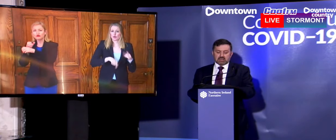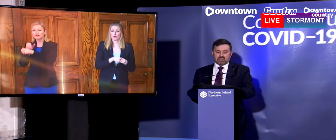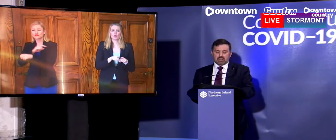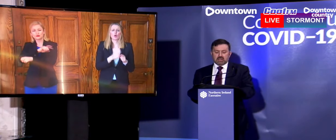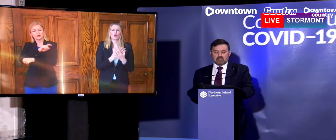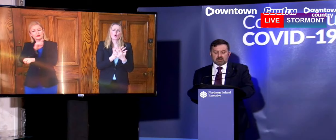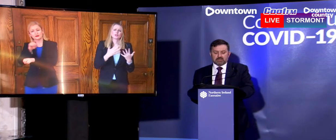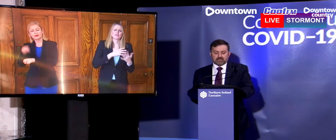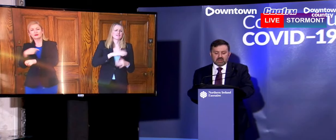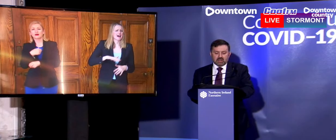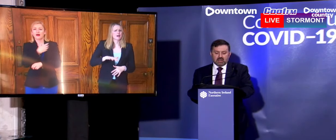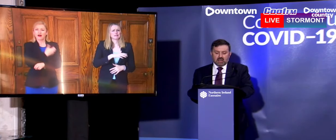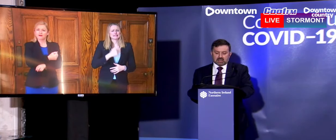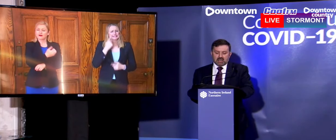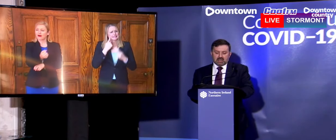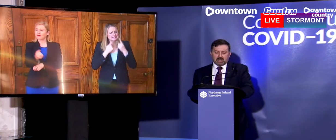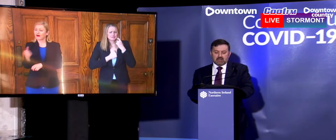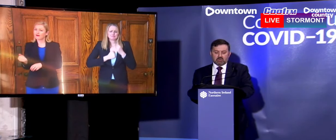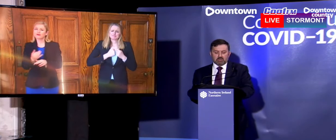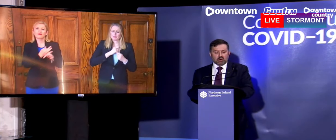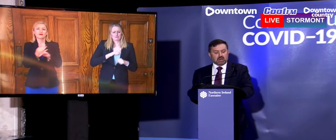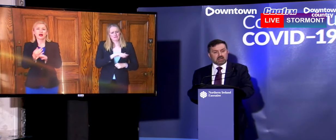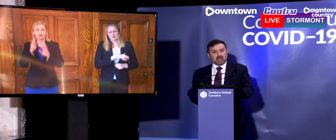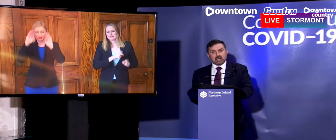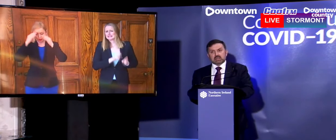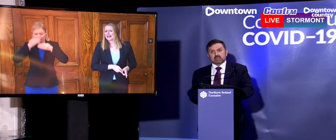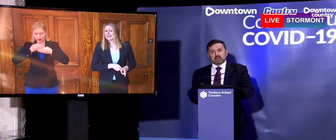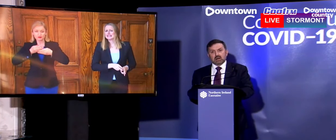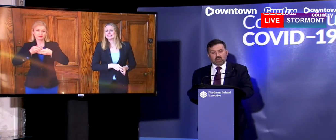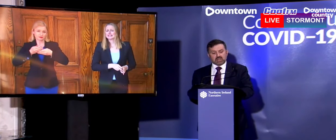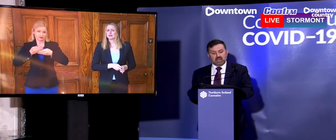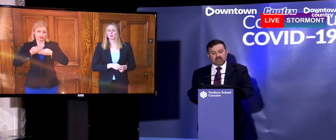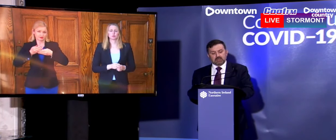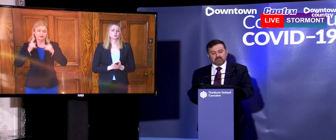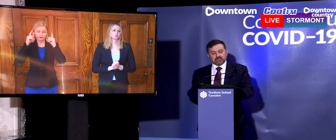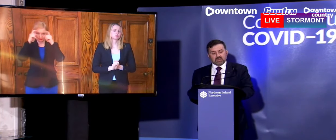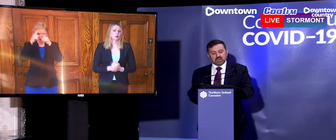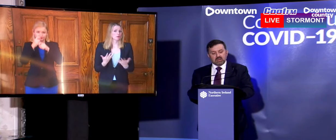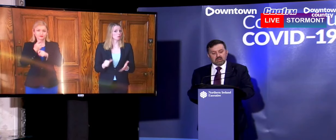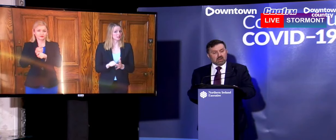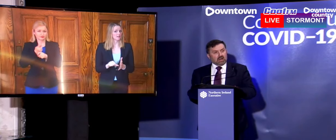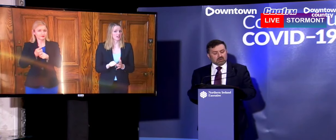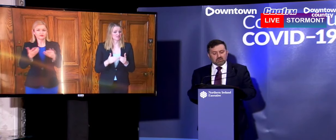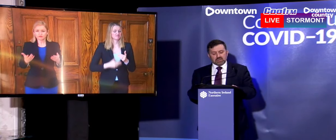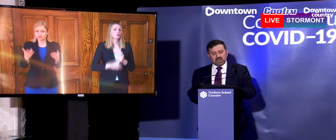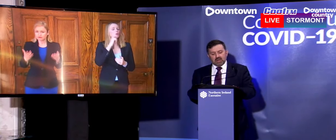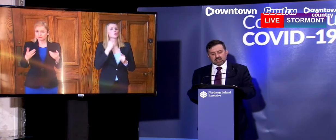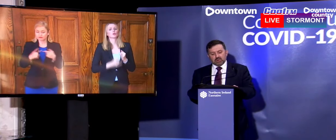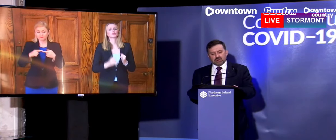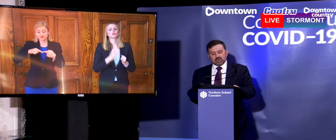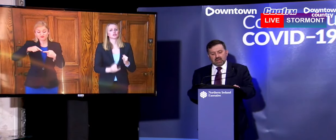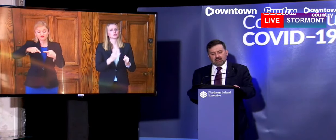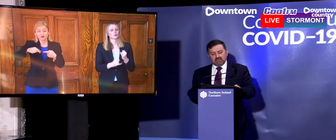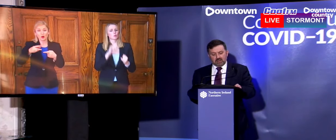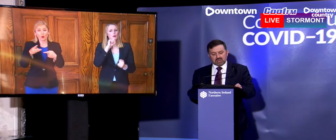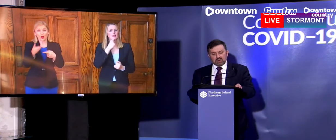These are difficult times and sadly there will be more dark days and weeks ahead. I also want to send my